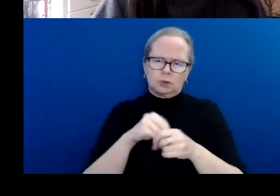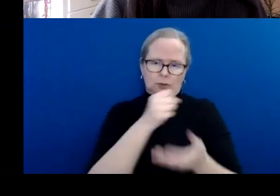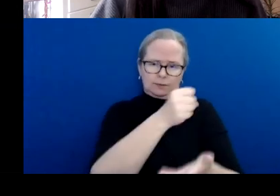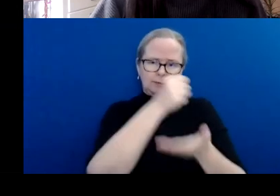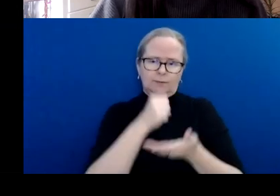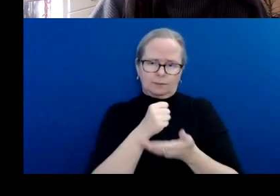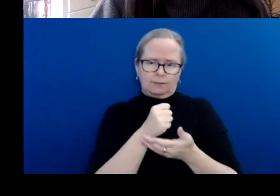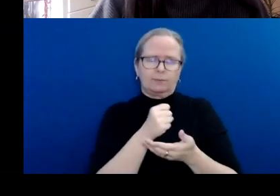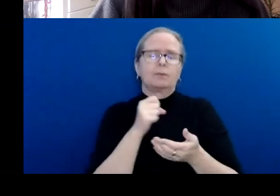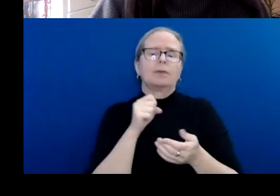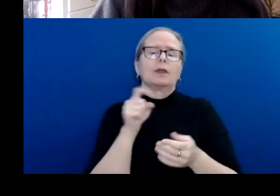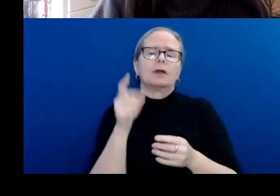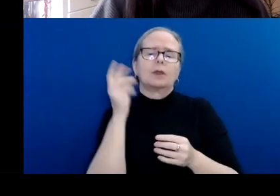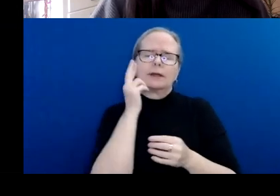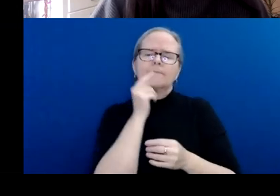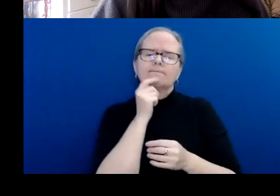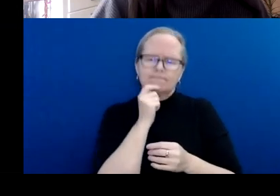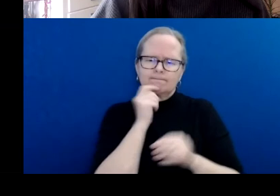need to complete that activity.